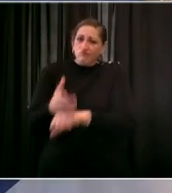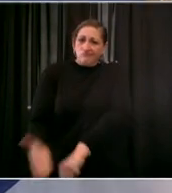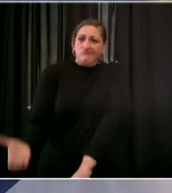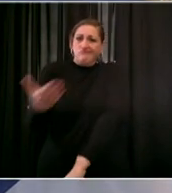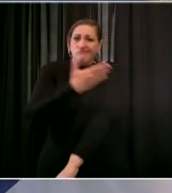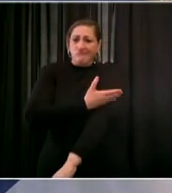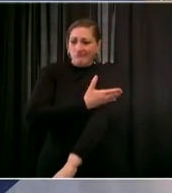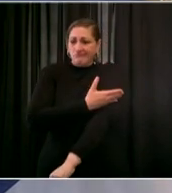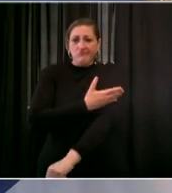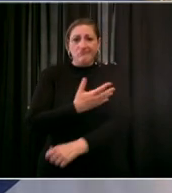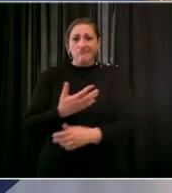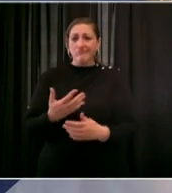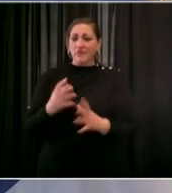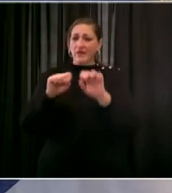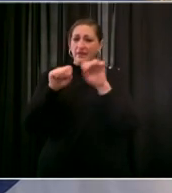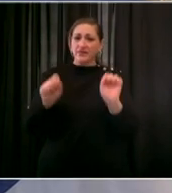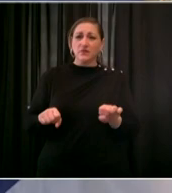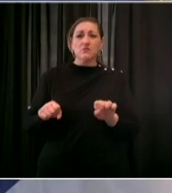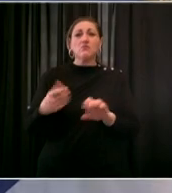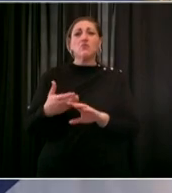lose another jordan